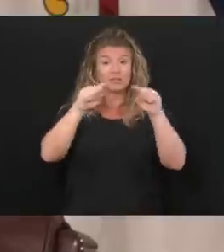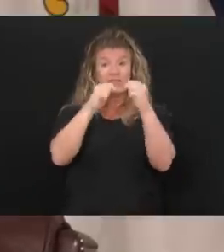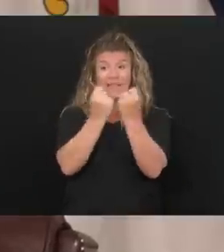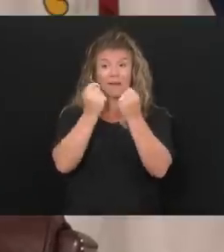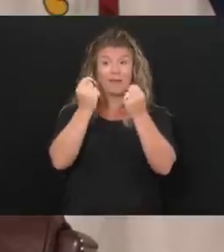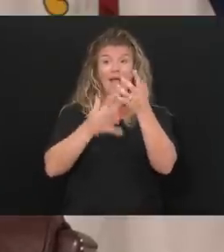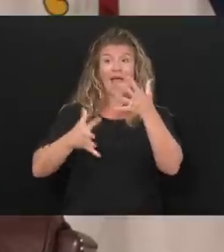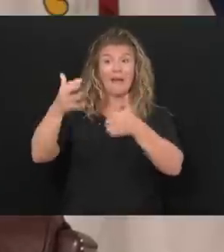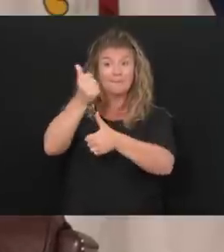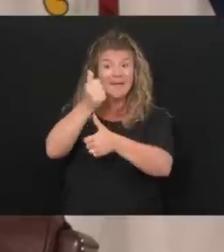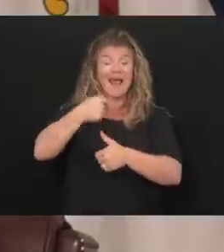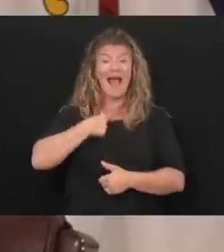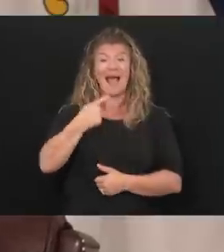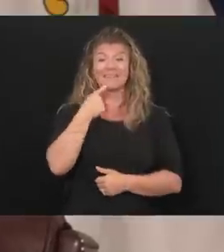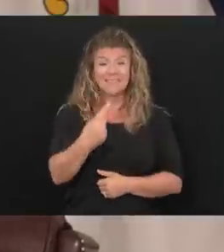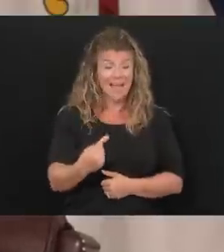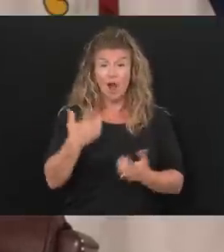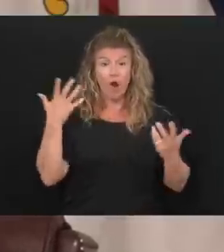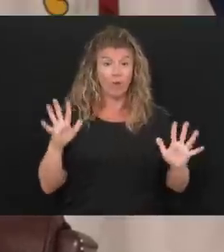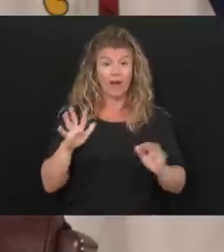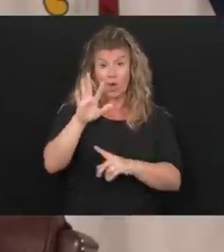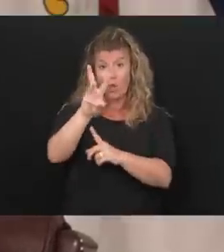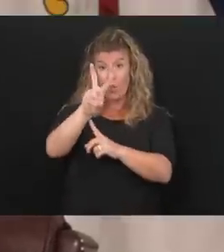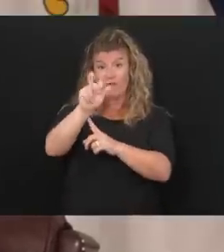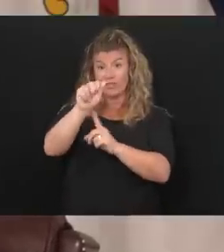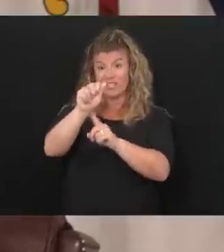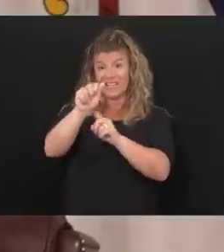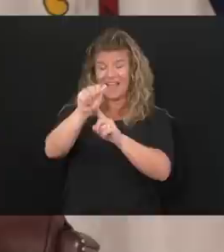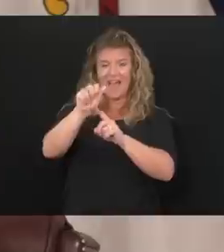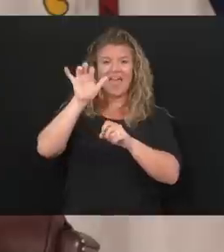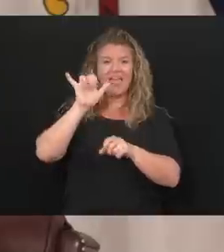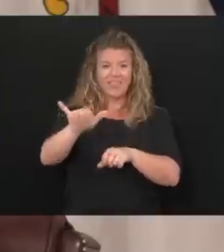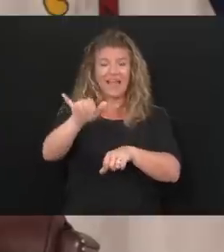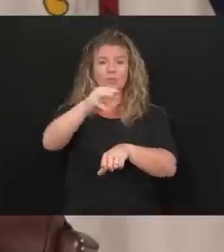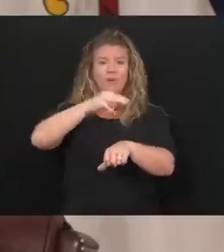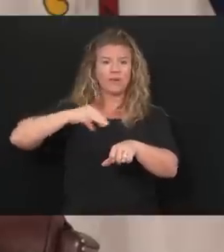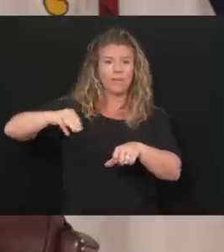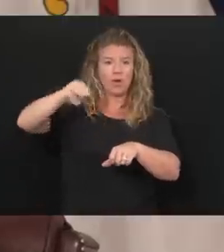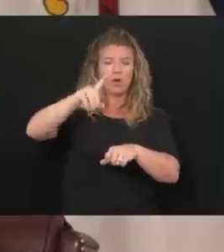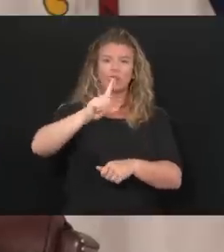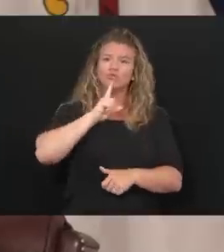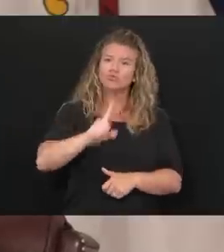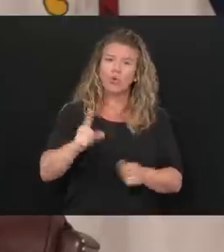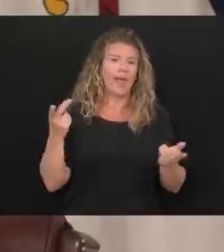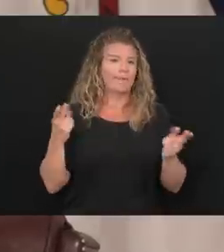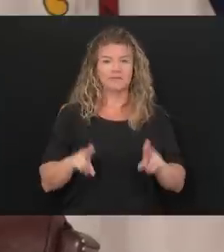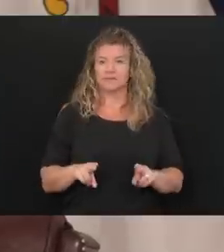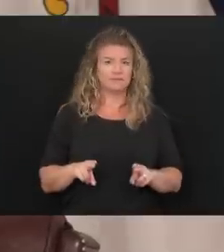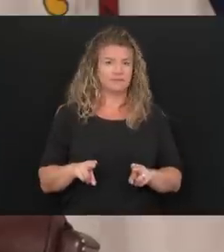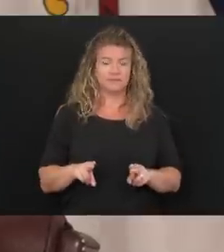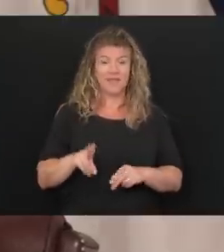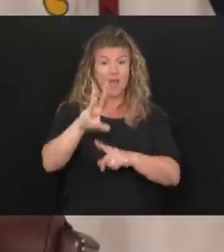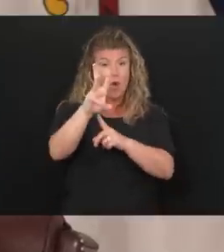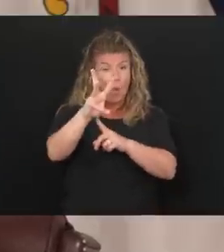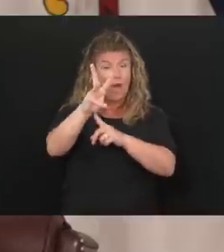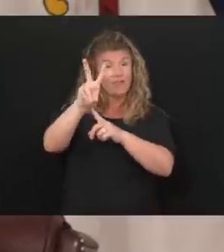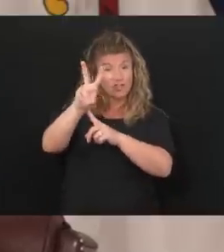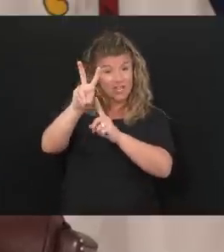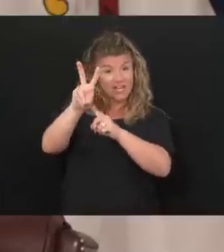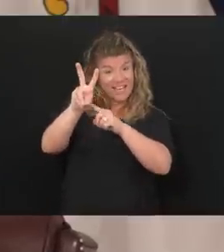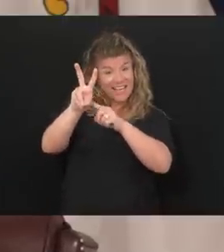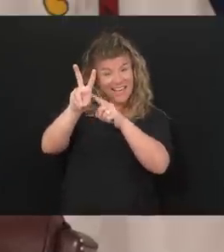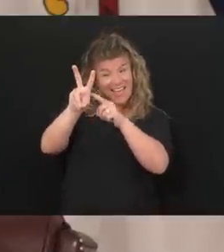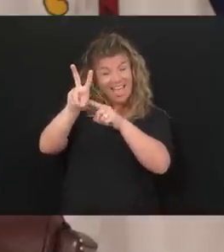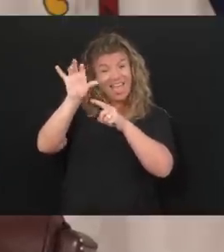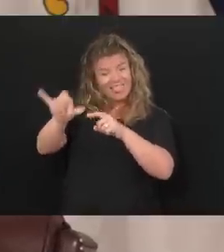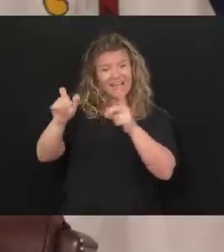said, West Virginia is where the miracle truly happened. And West Virginia there is